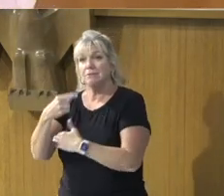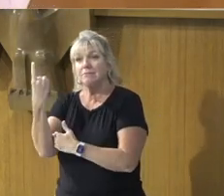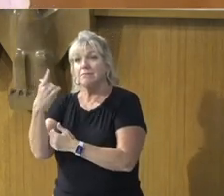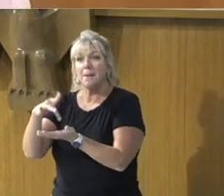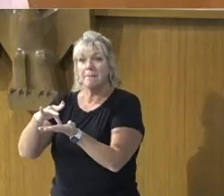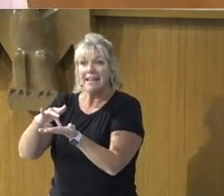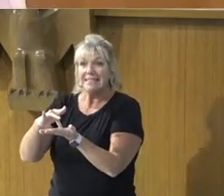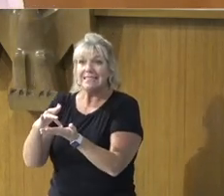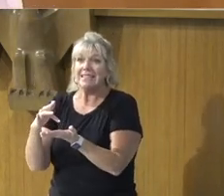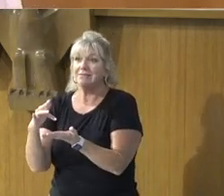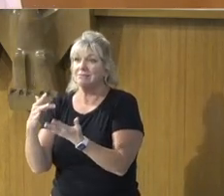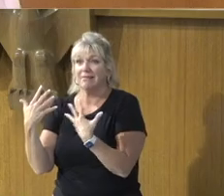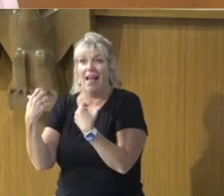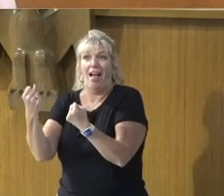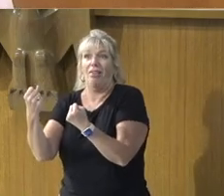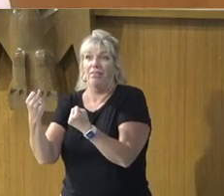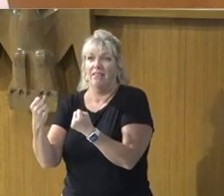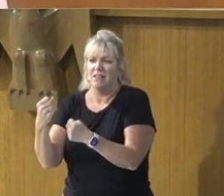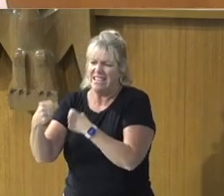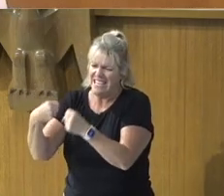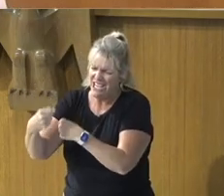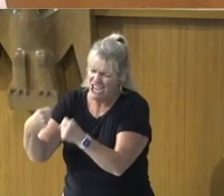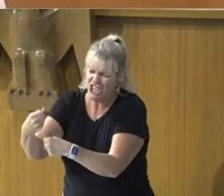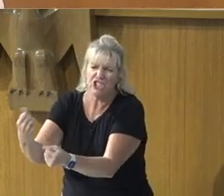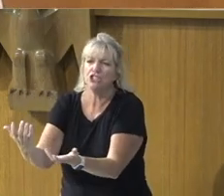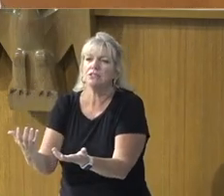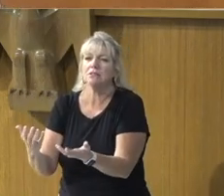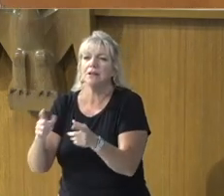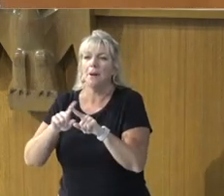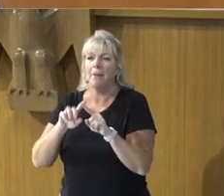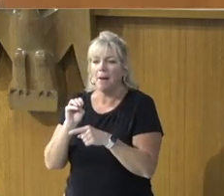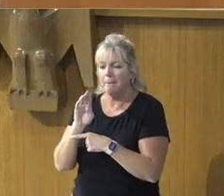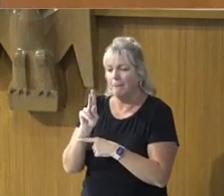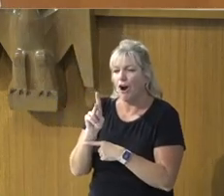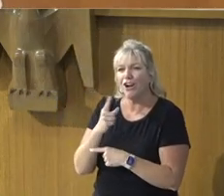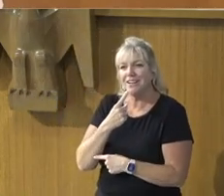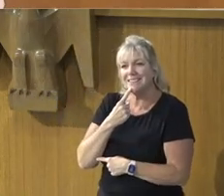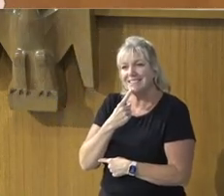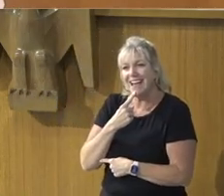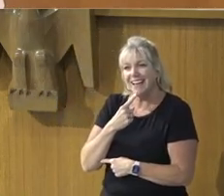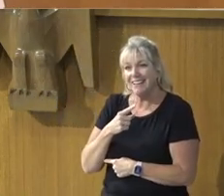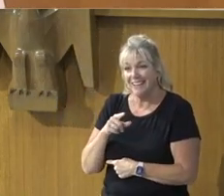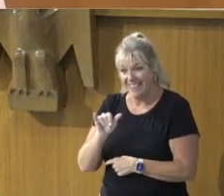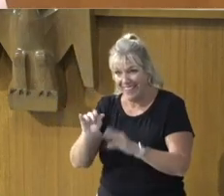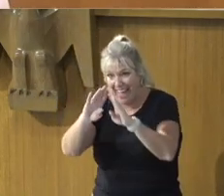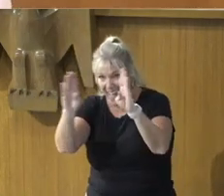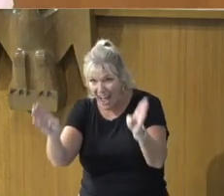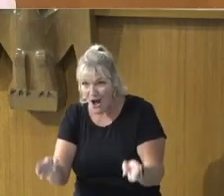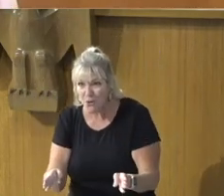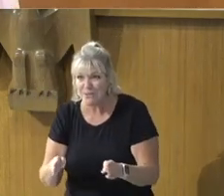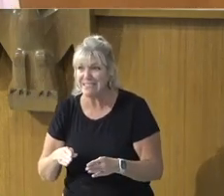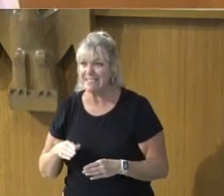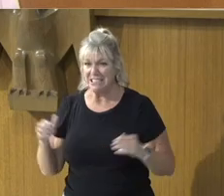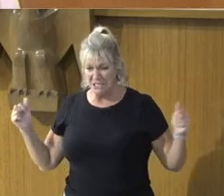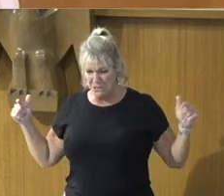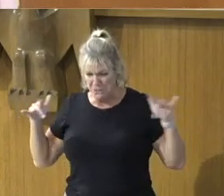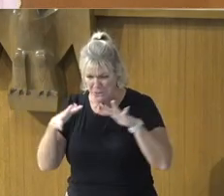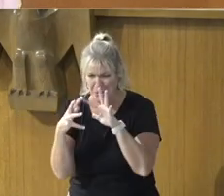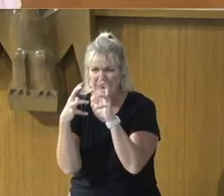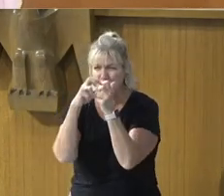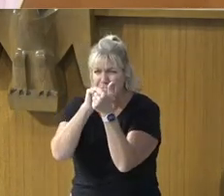Mark tells us, There in the press, Of that crowd, That hovel of a house, Again, The unbearable heat, Jesus